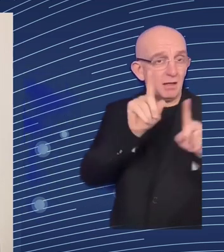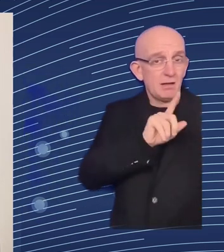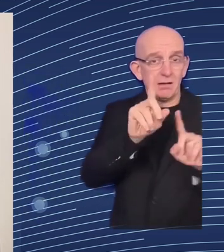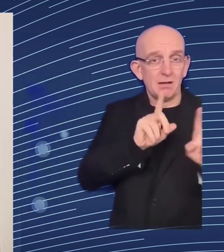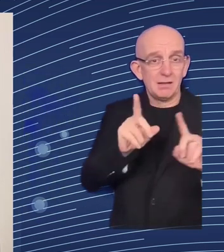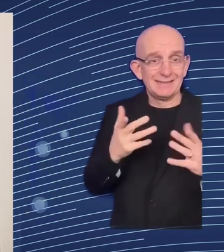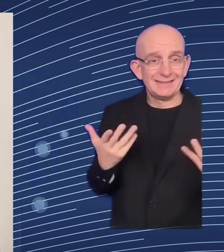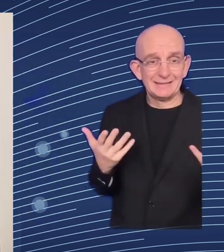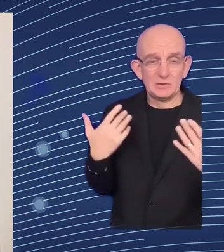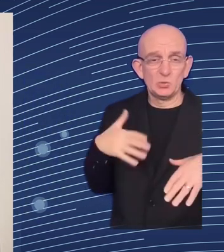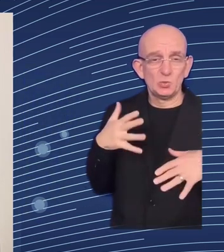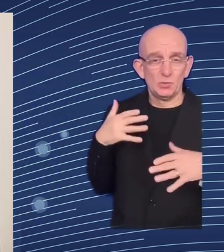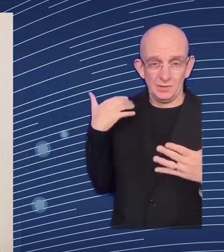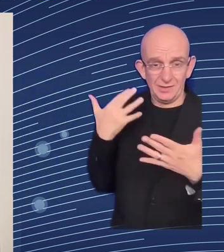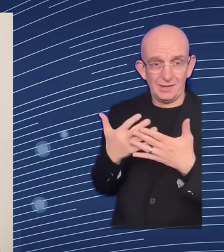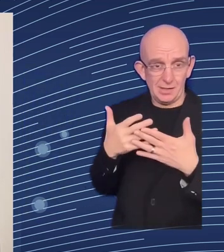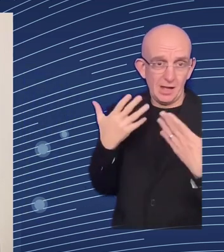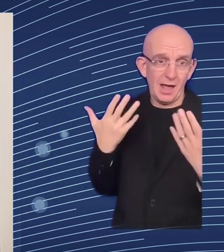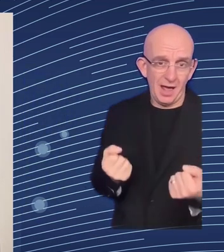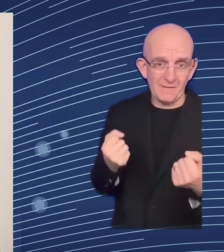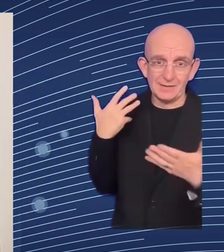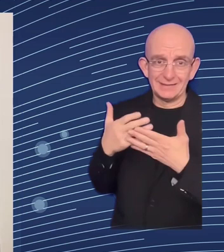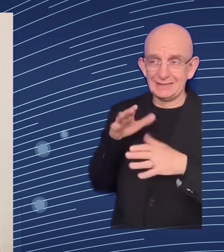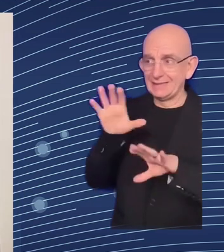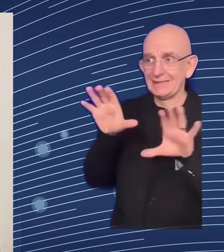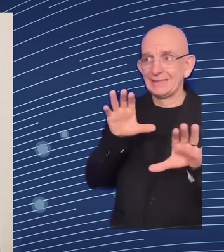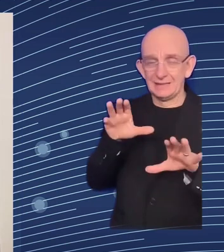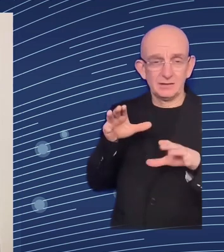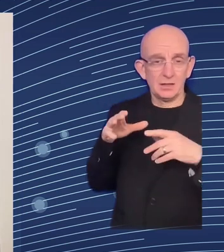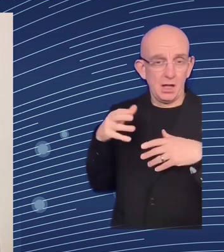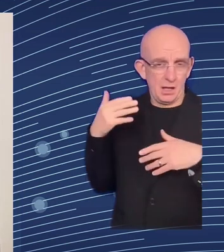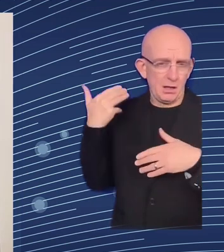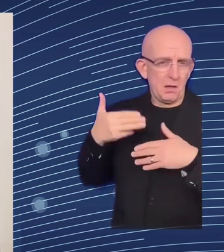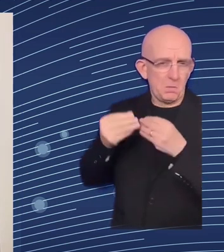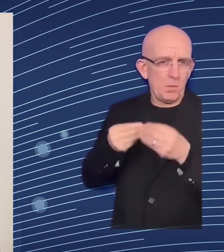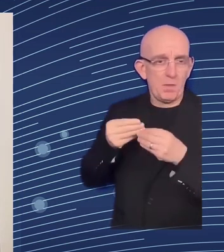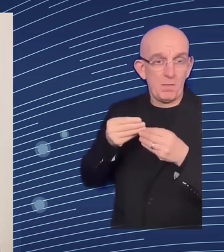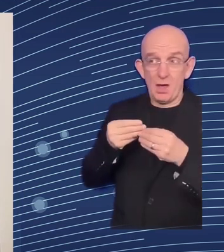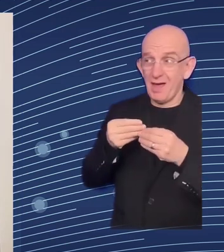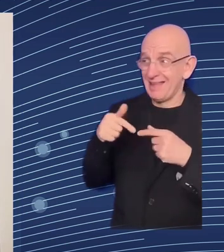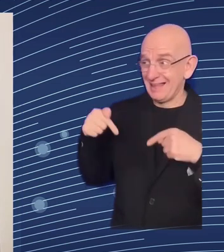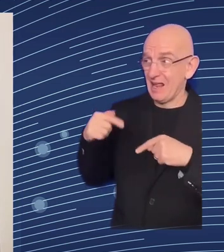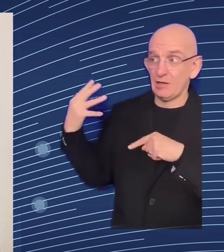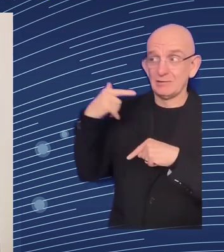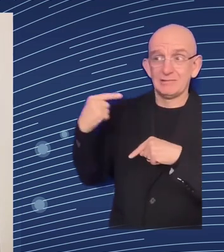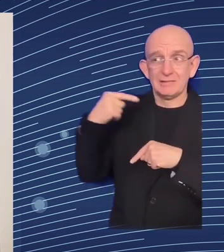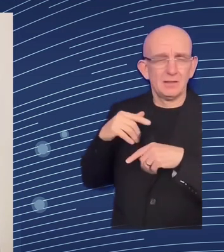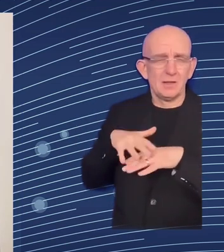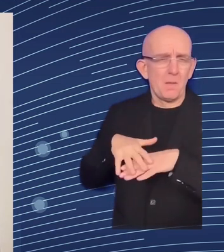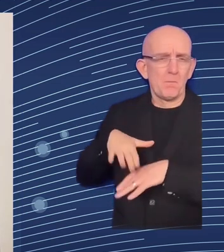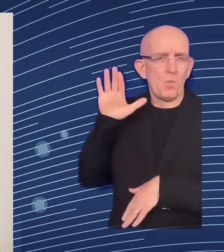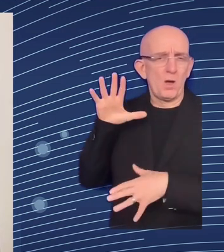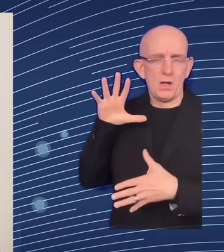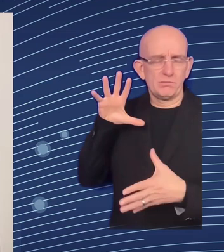in and return to ukraine when it is safe to do so this includes ensuring access to quality health education